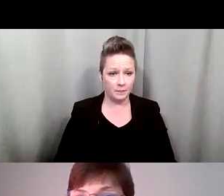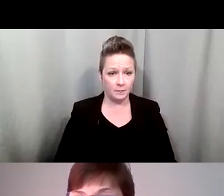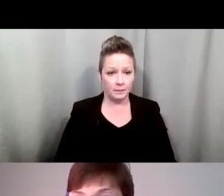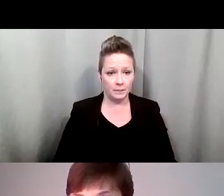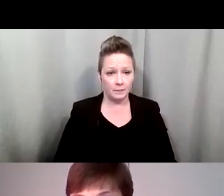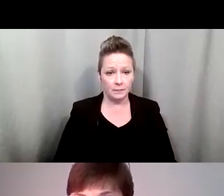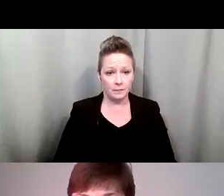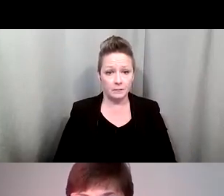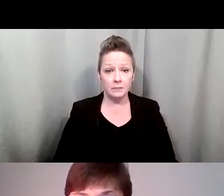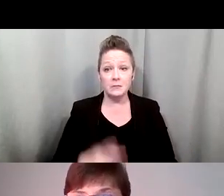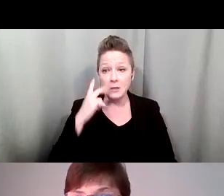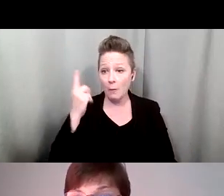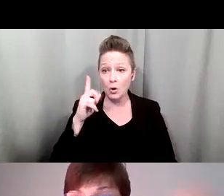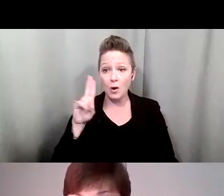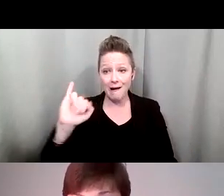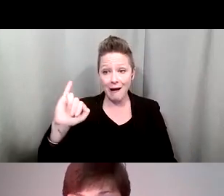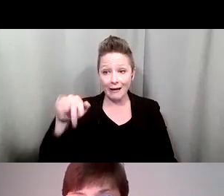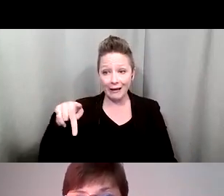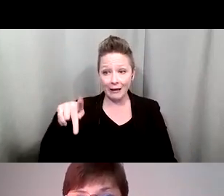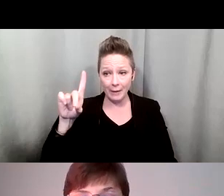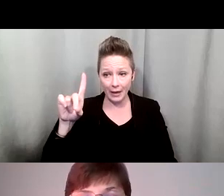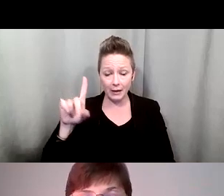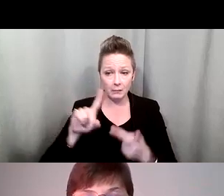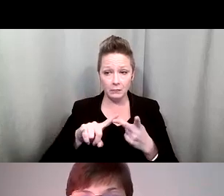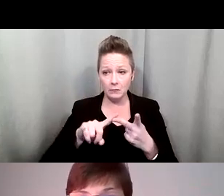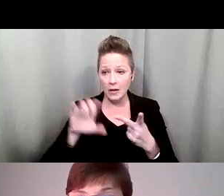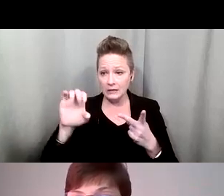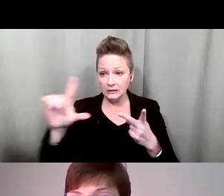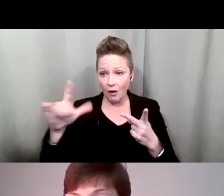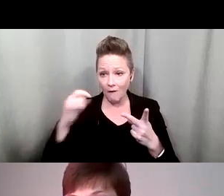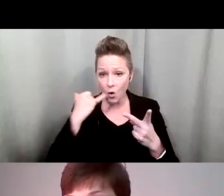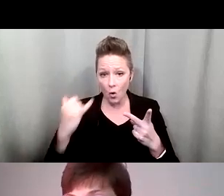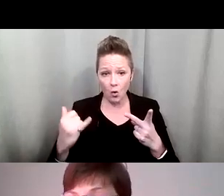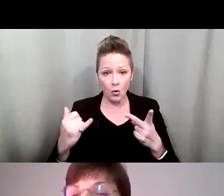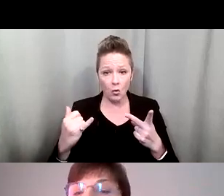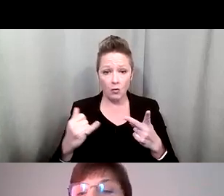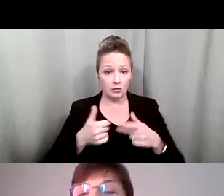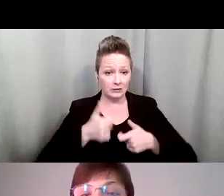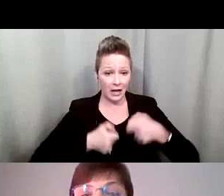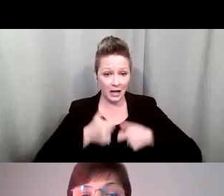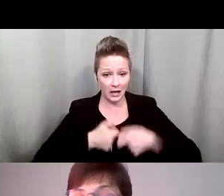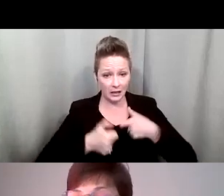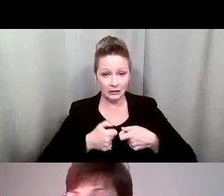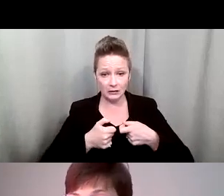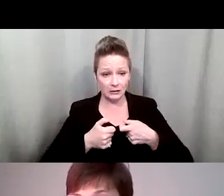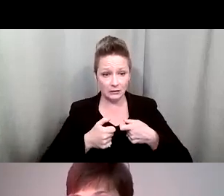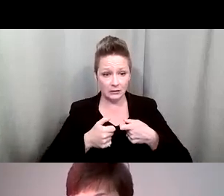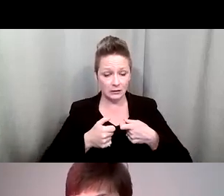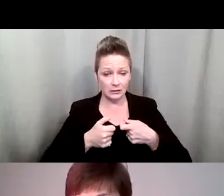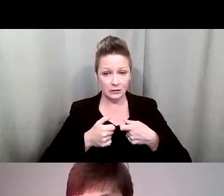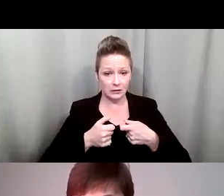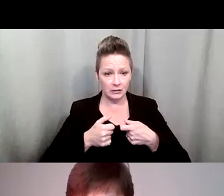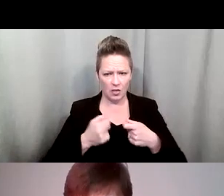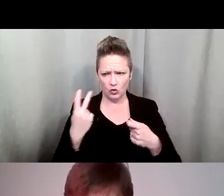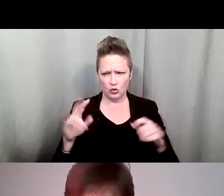someone has using an iPad or a cell phone, and they love to text. So there's two other